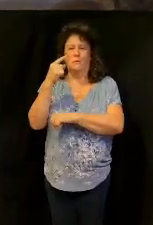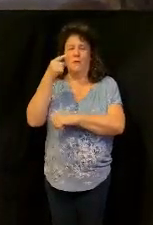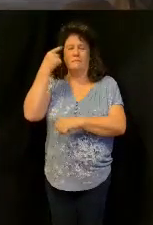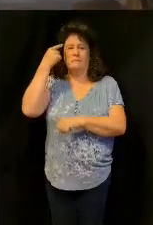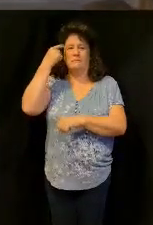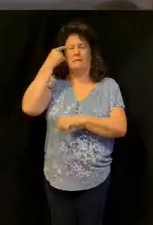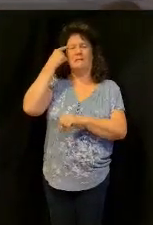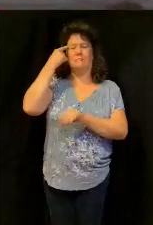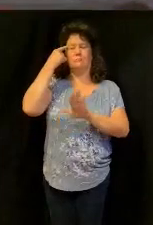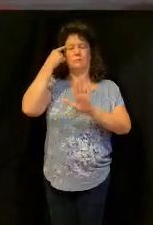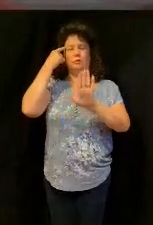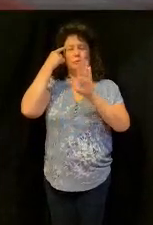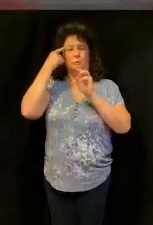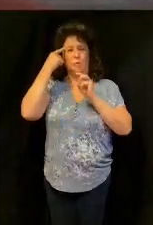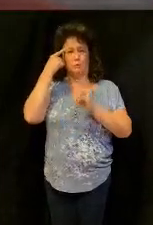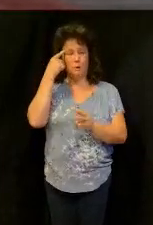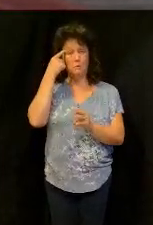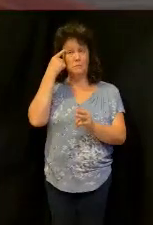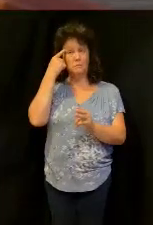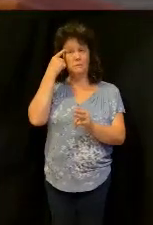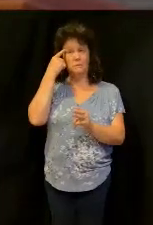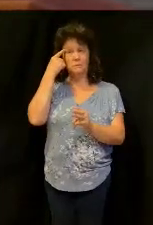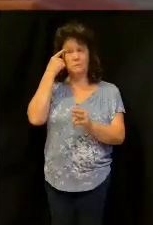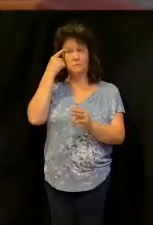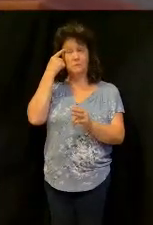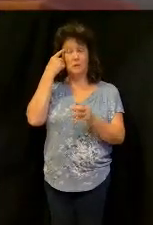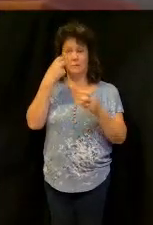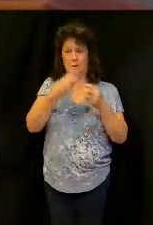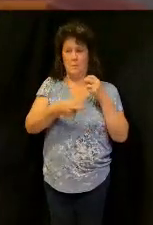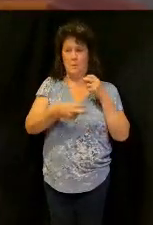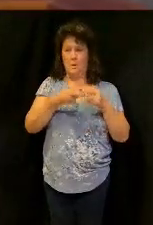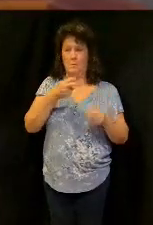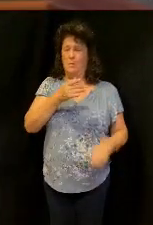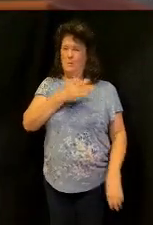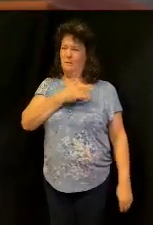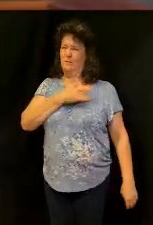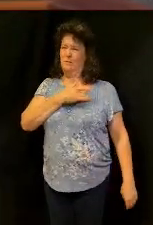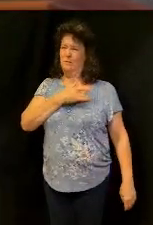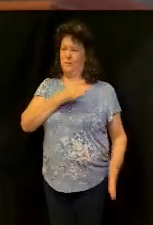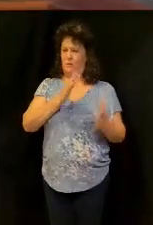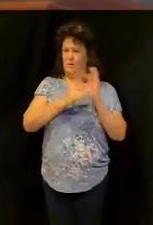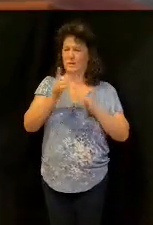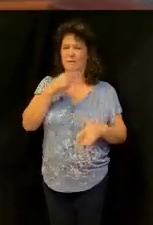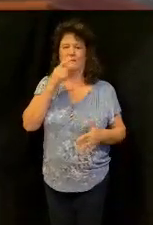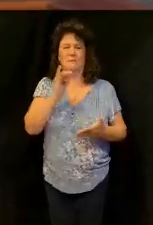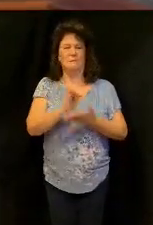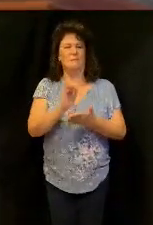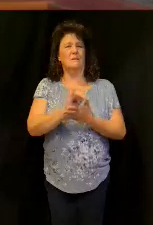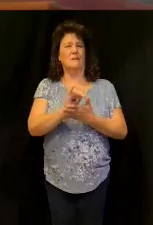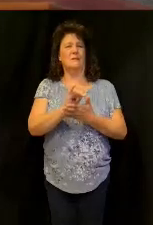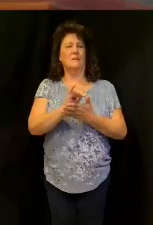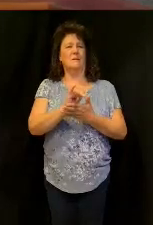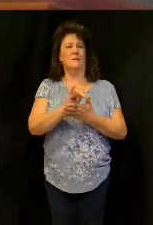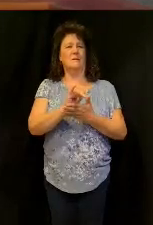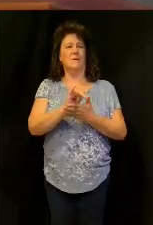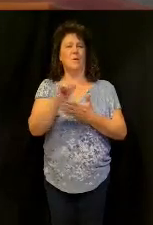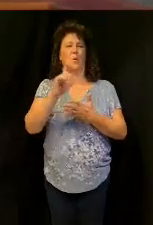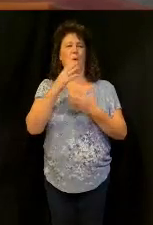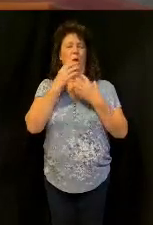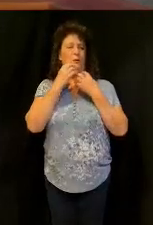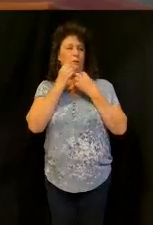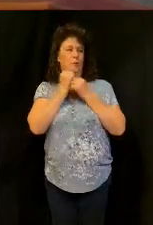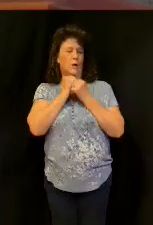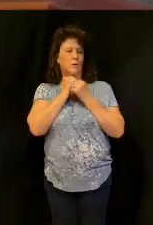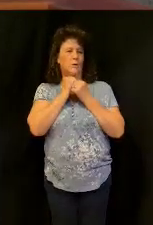Consider your ways. There was a problem at the heart level. know, Jesus said that, right? For where your treasure is, what'd he